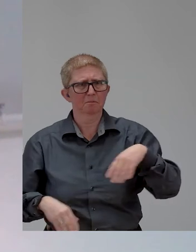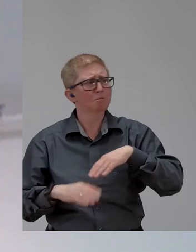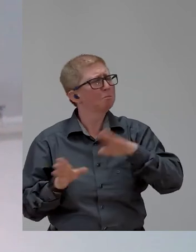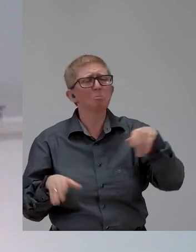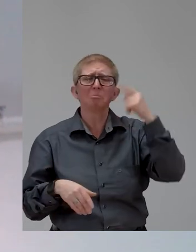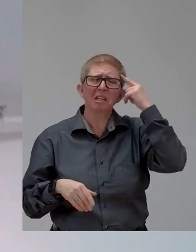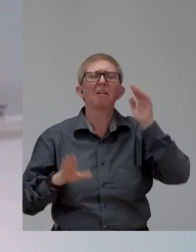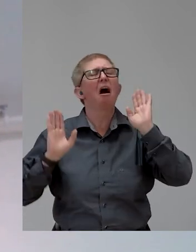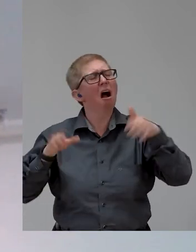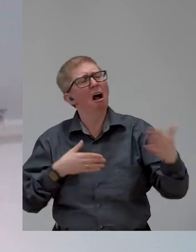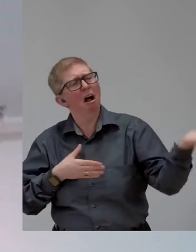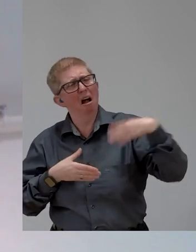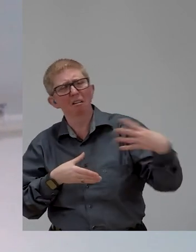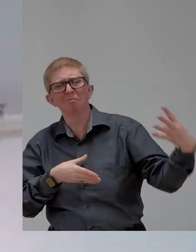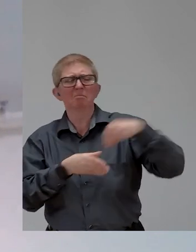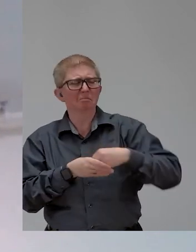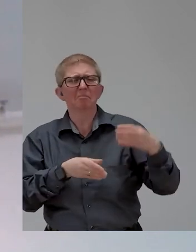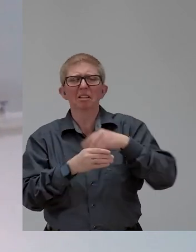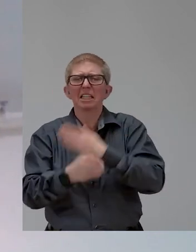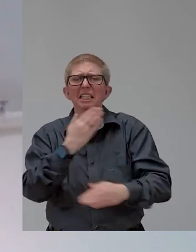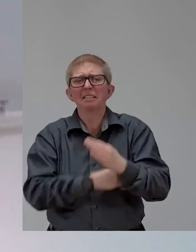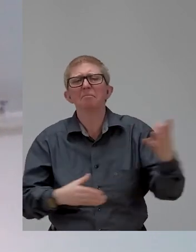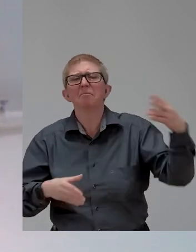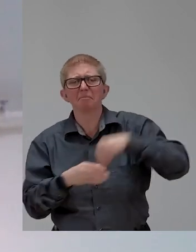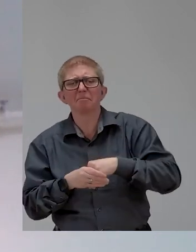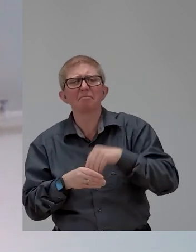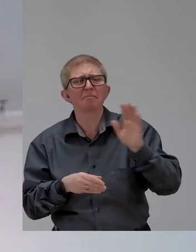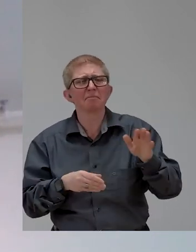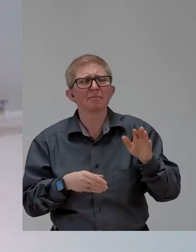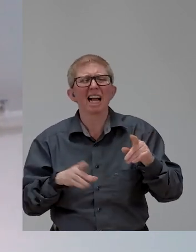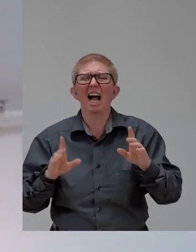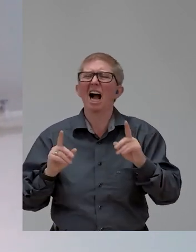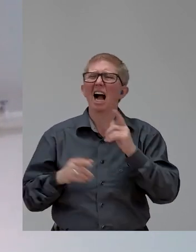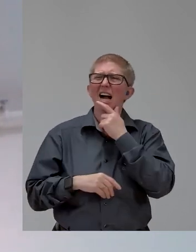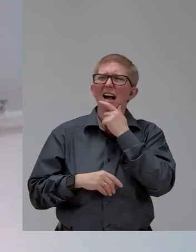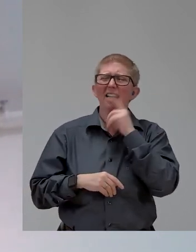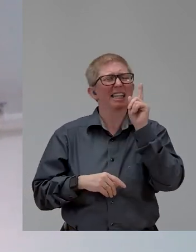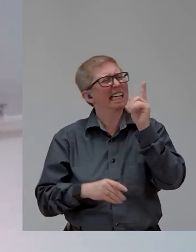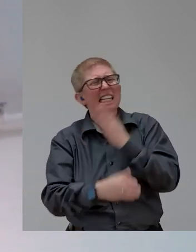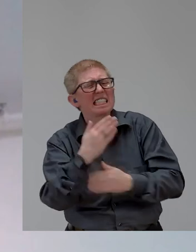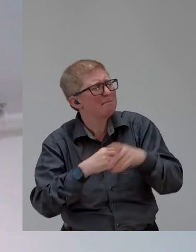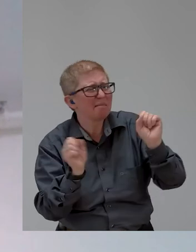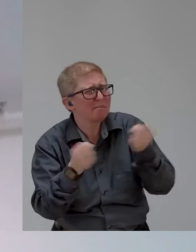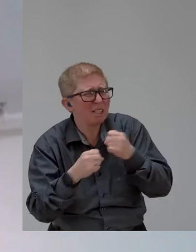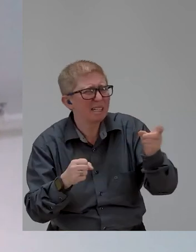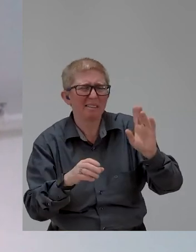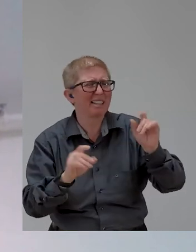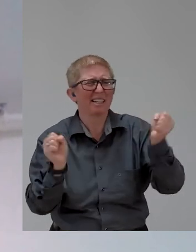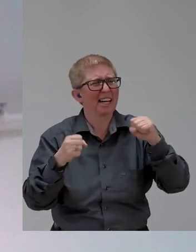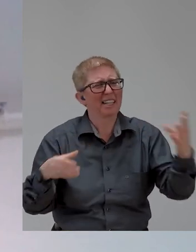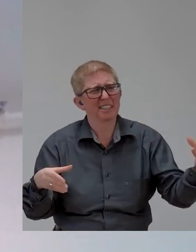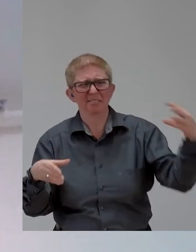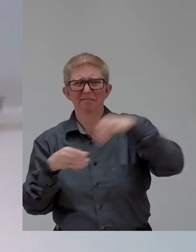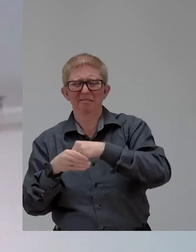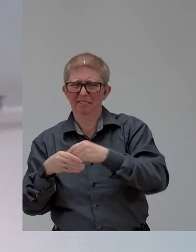disability, because that's different. And there's also not enough of celebration of good practices, good things that do work and